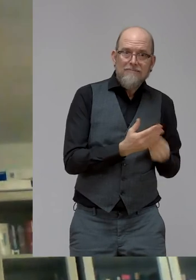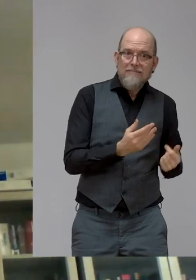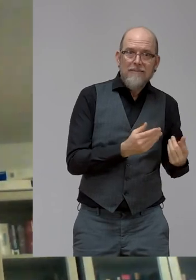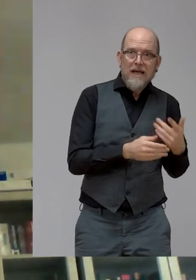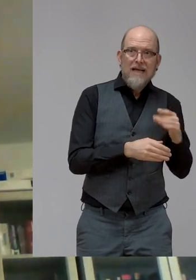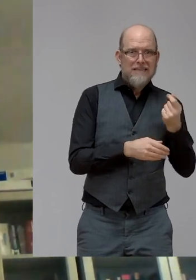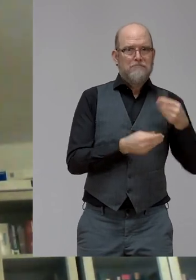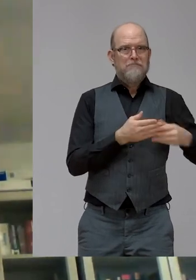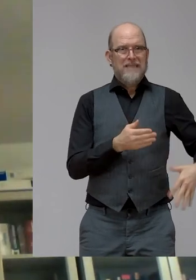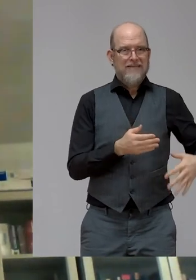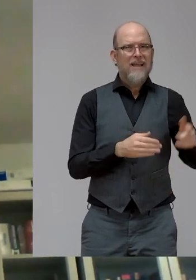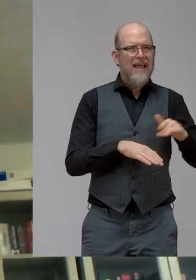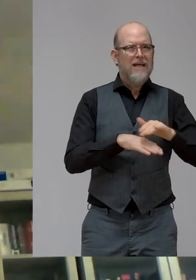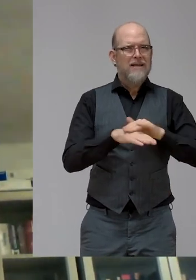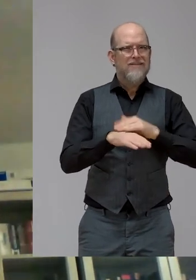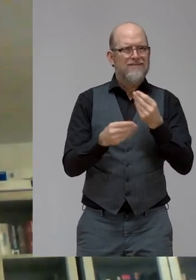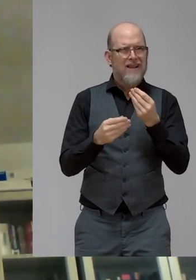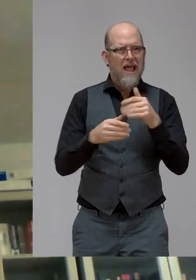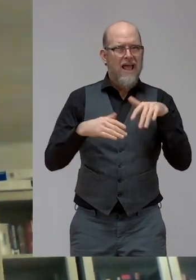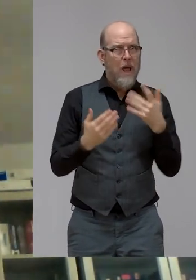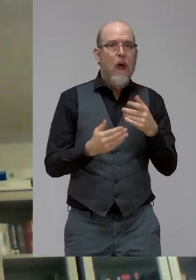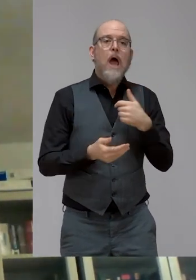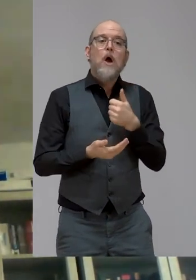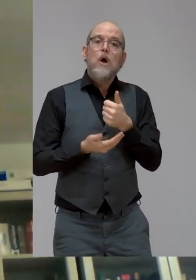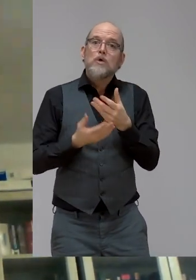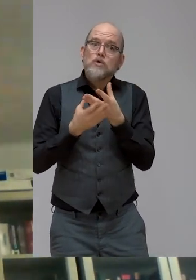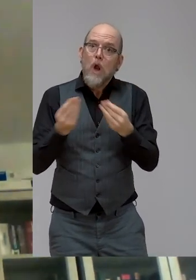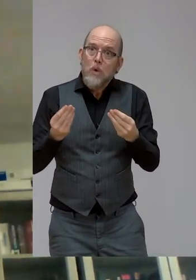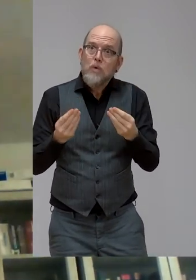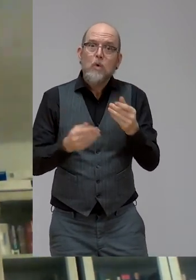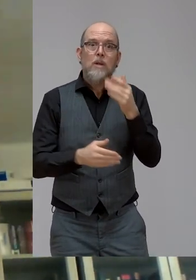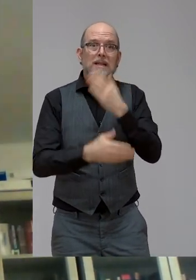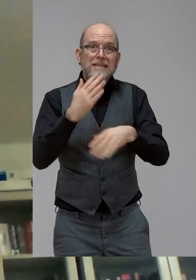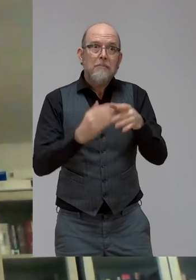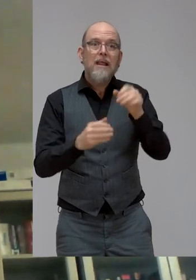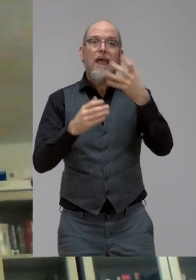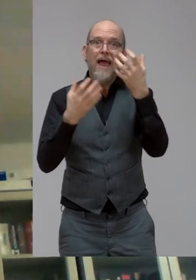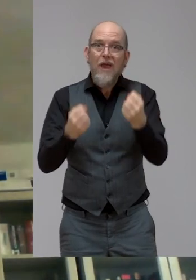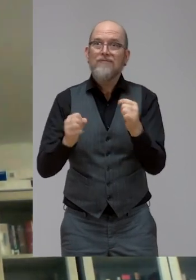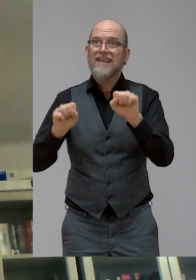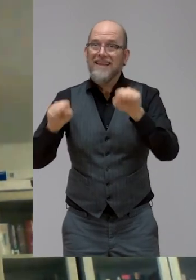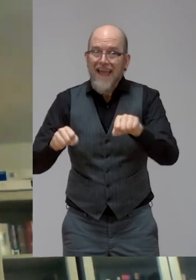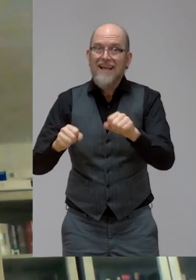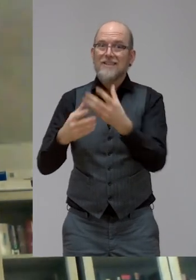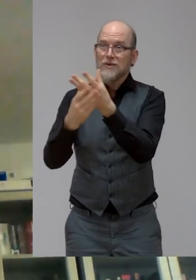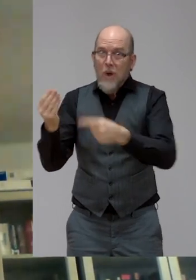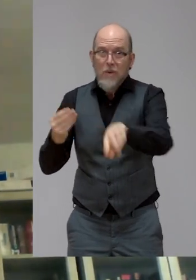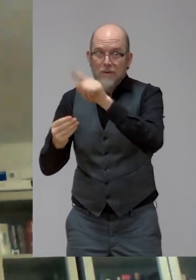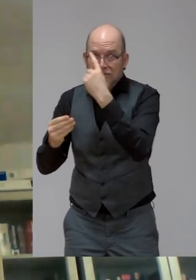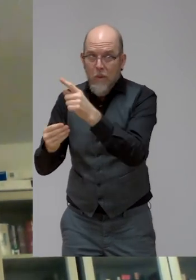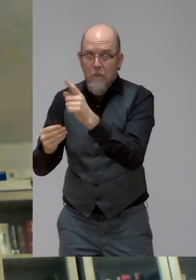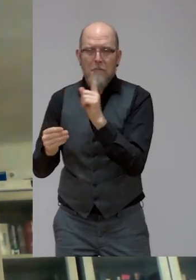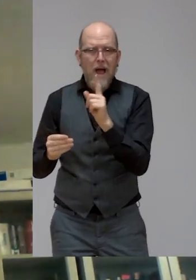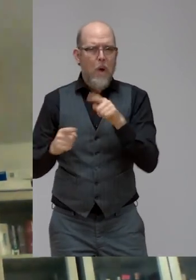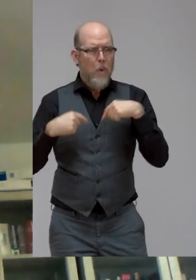solutions will help people with disabilities in their work. But are we ensuring that enough people with disabilities are